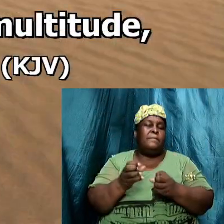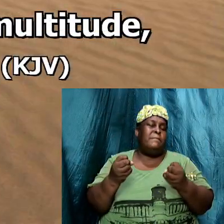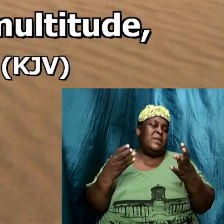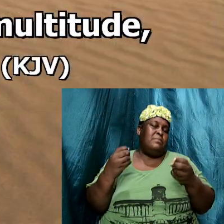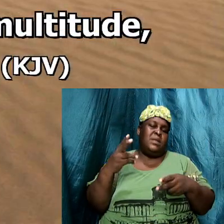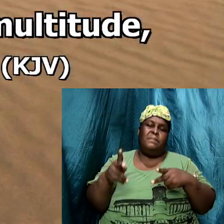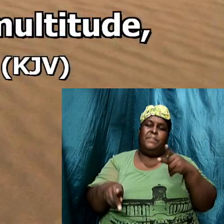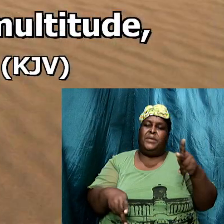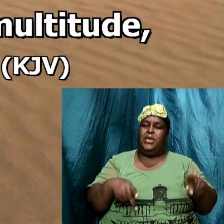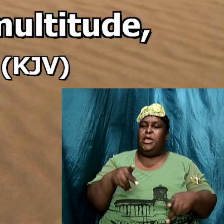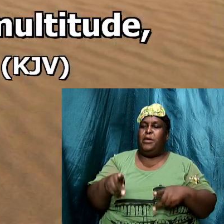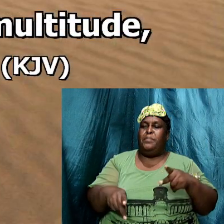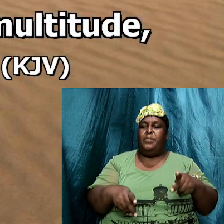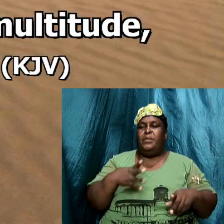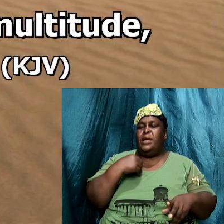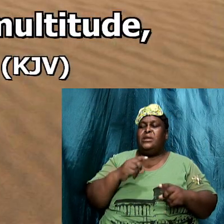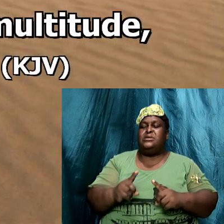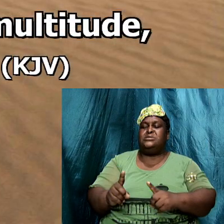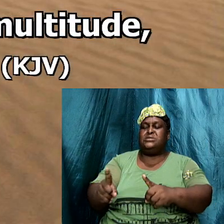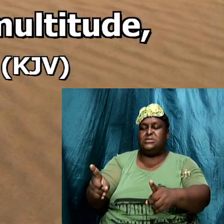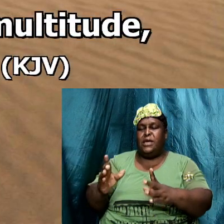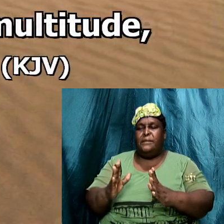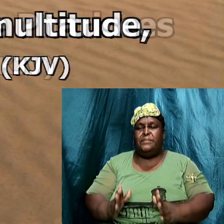And to his disciples